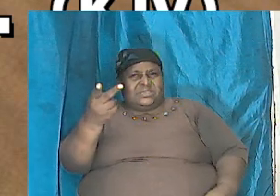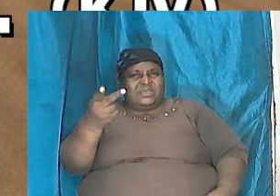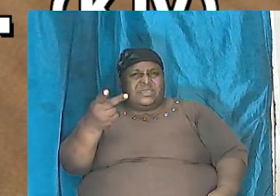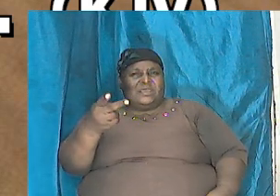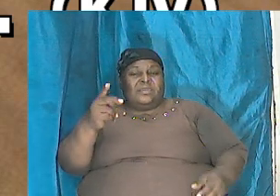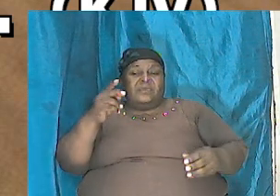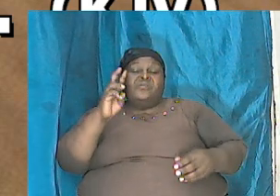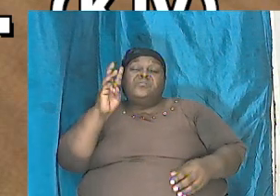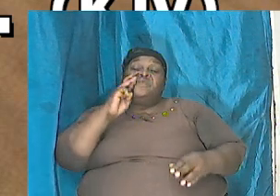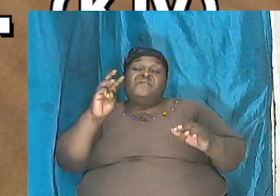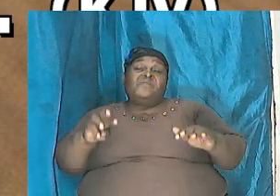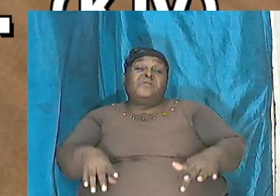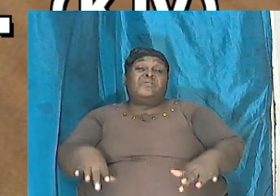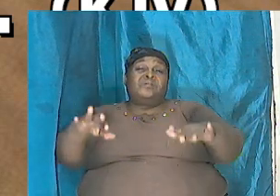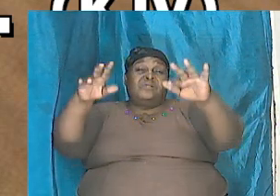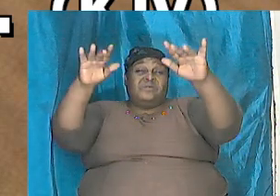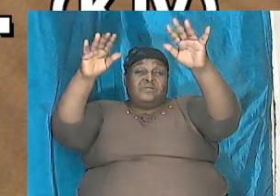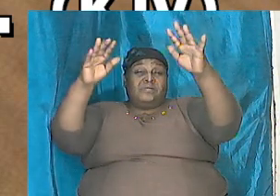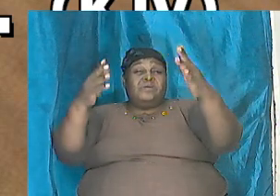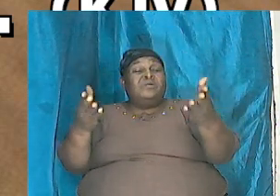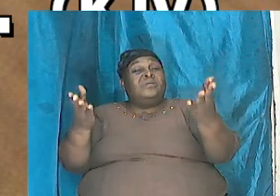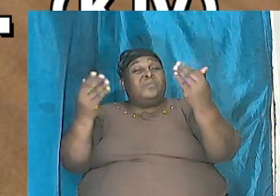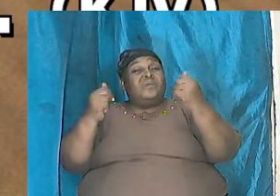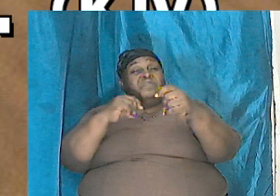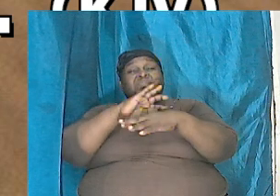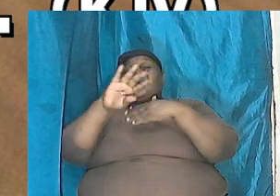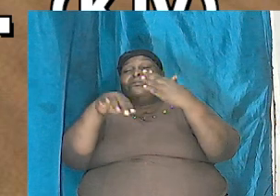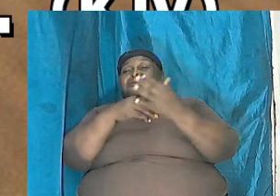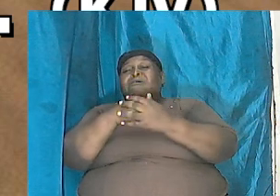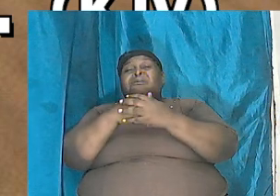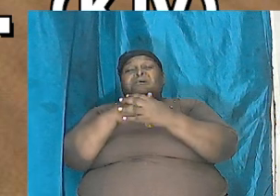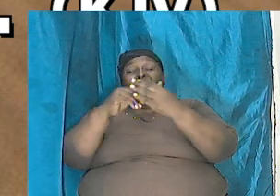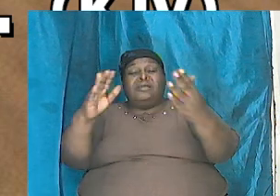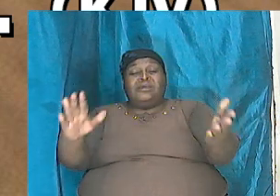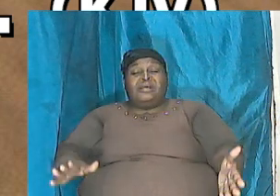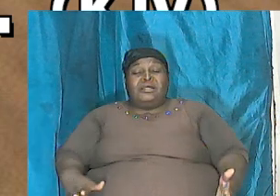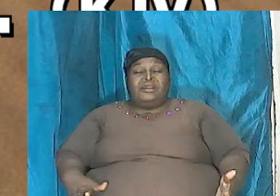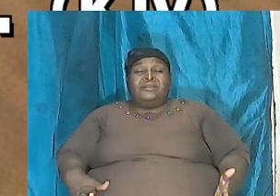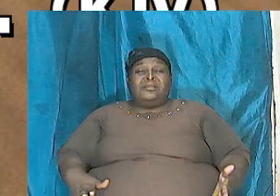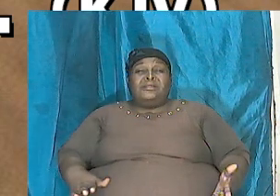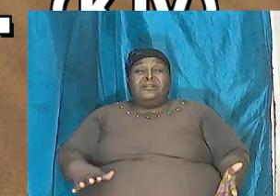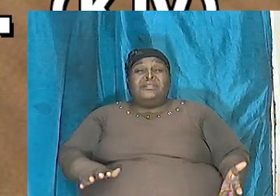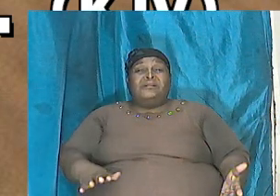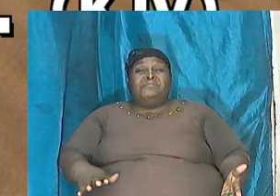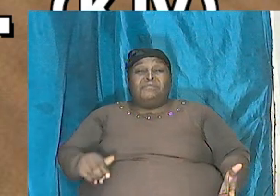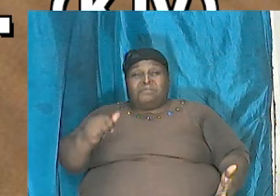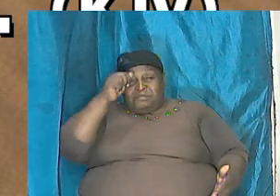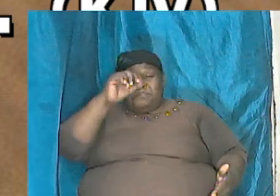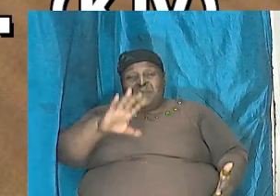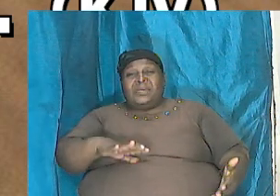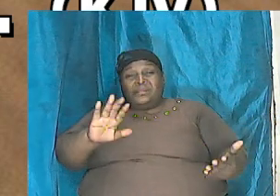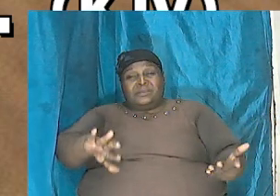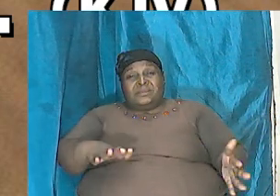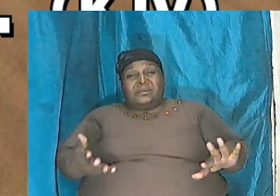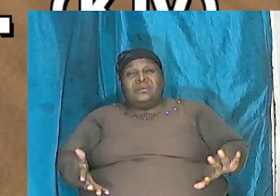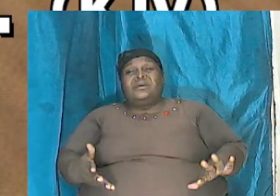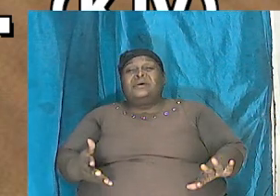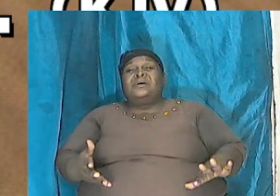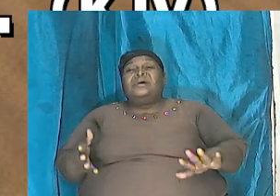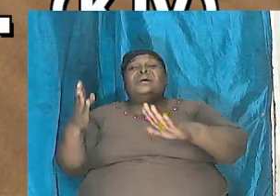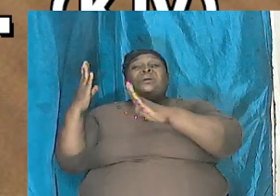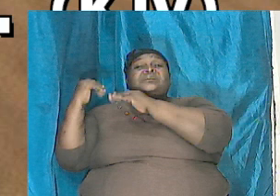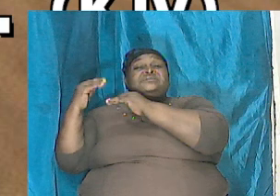floods came and all life died except what was in the